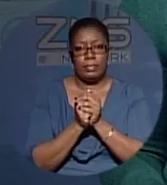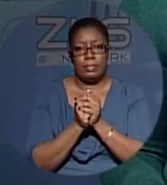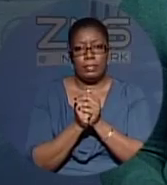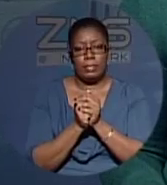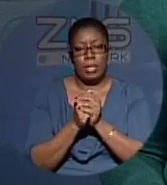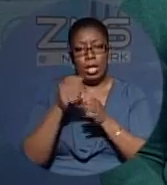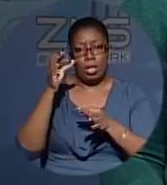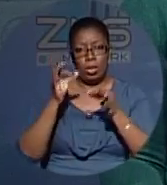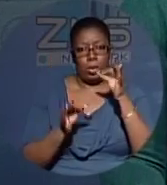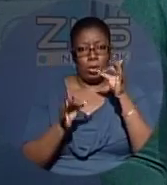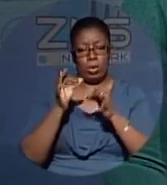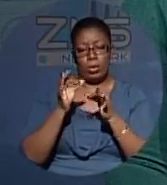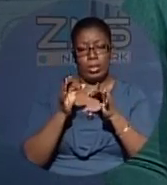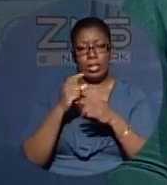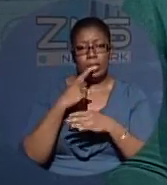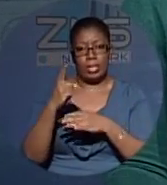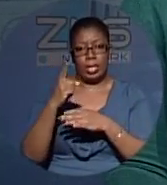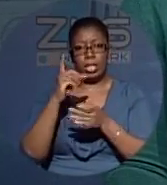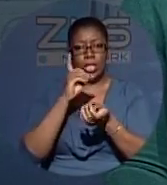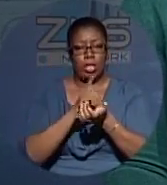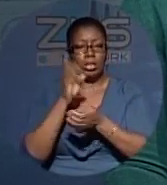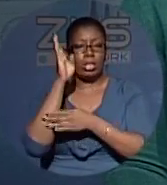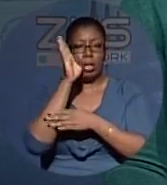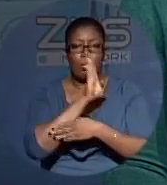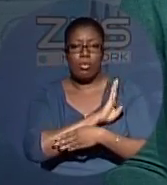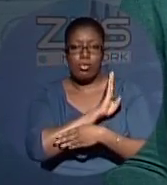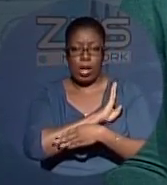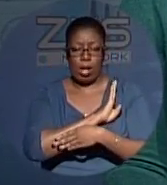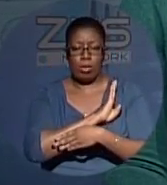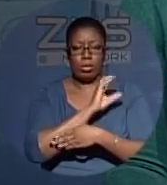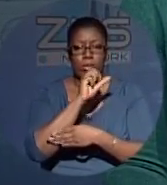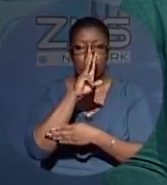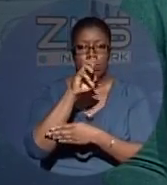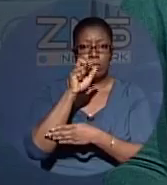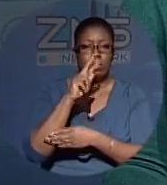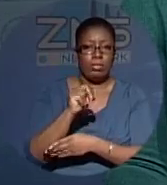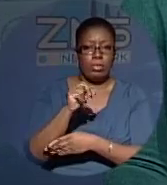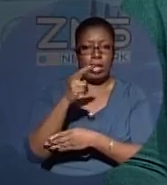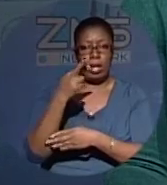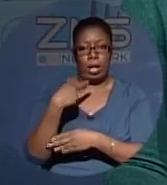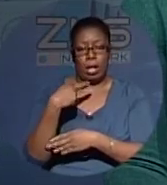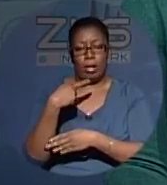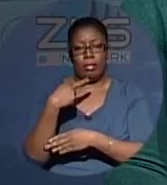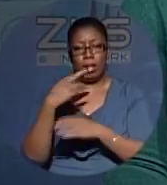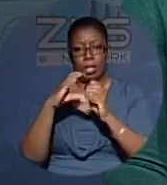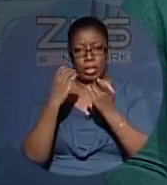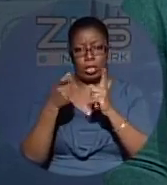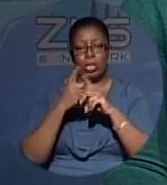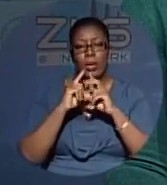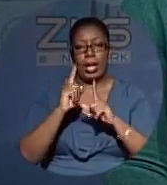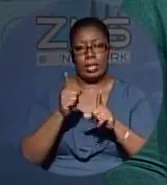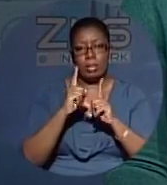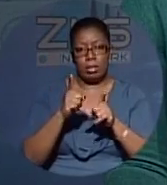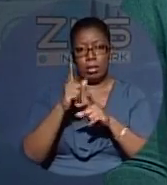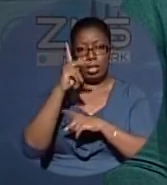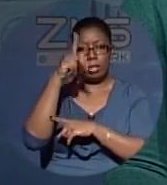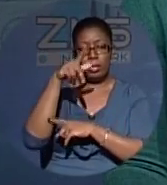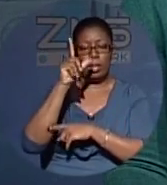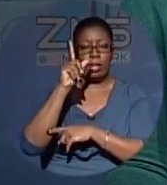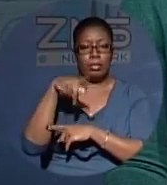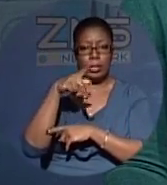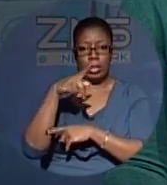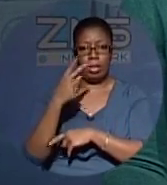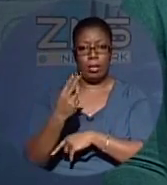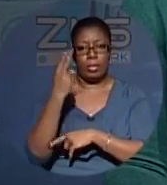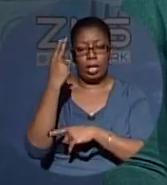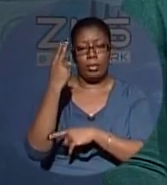The Court of Appeals says Dr. Linwood Brown does have a case to answer. Brown is reportedly a prospective PLP candidate in the upcoming general